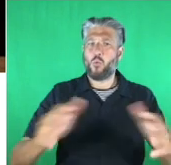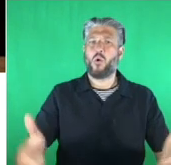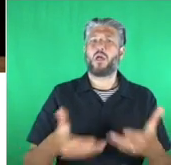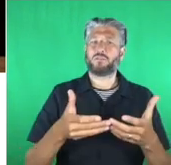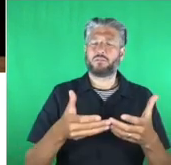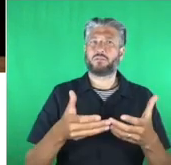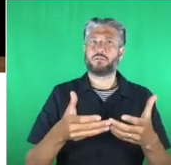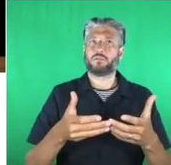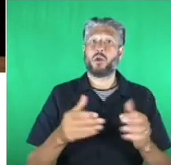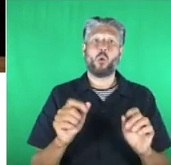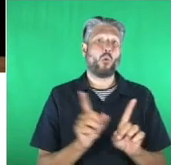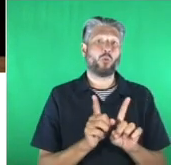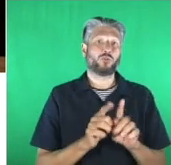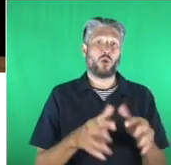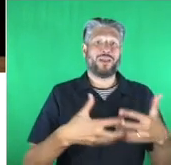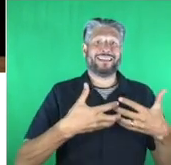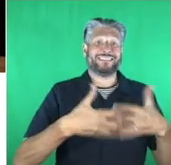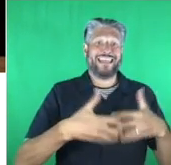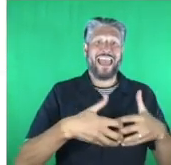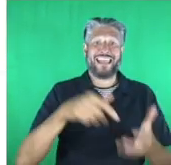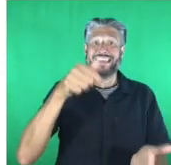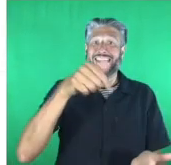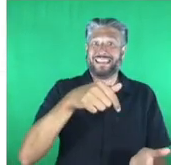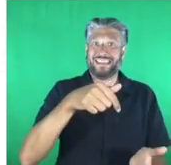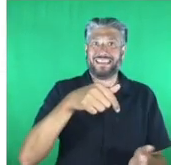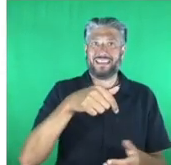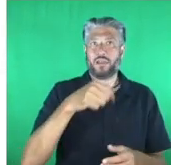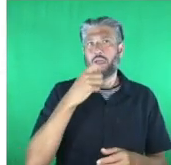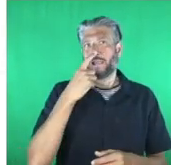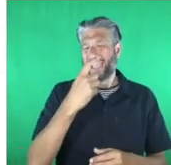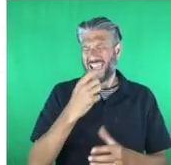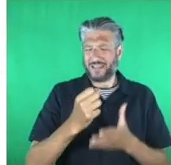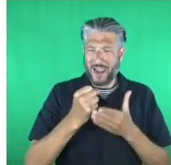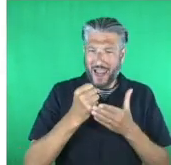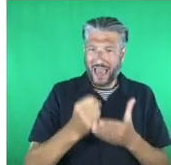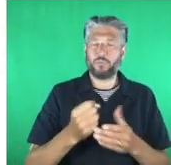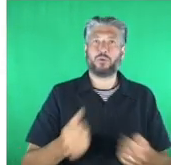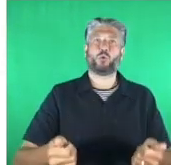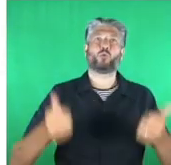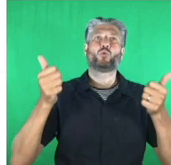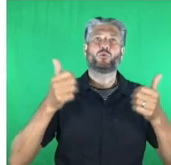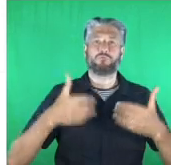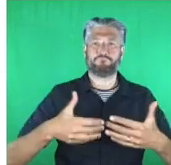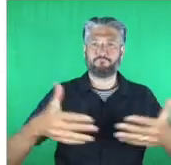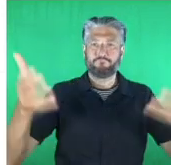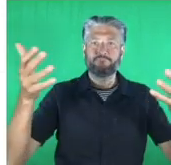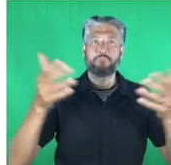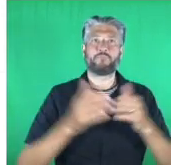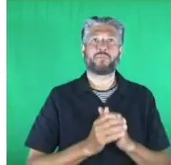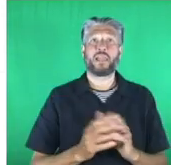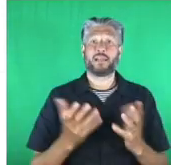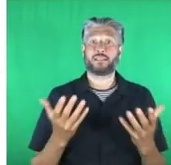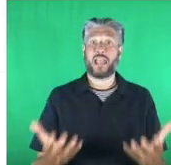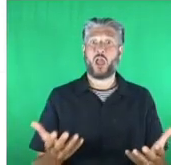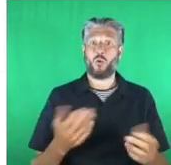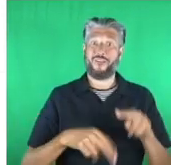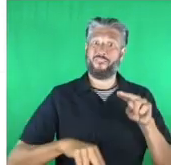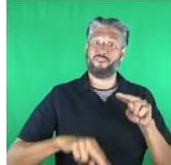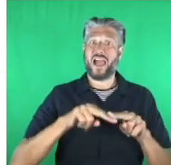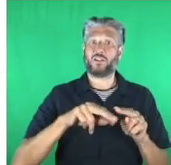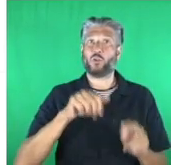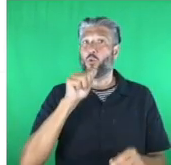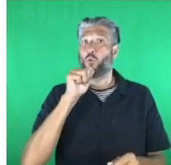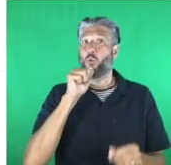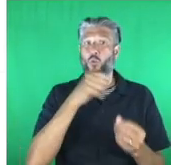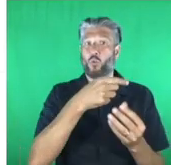now more than ever can be a force for good now without further ado let me introduce the finalists to you first of all